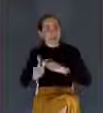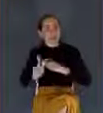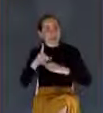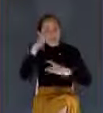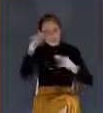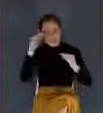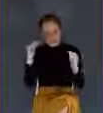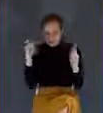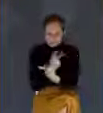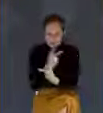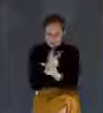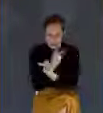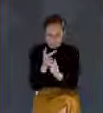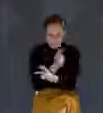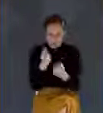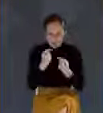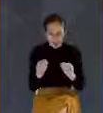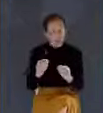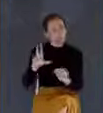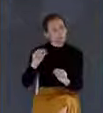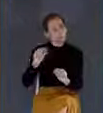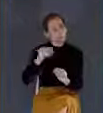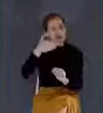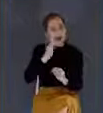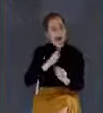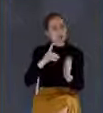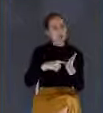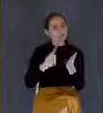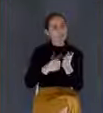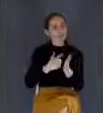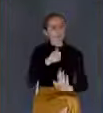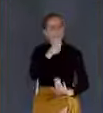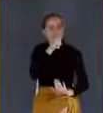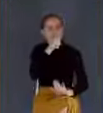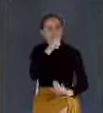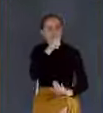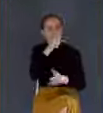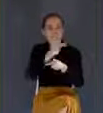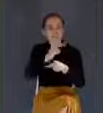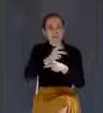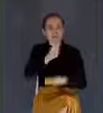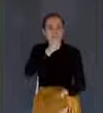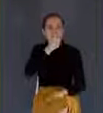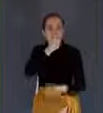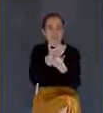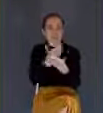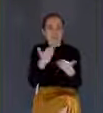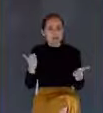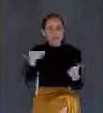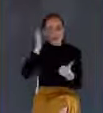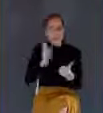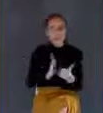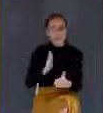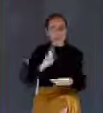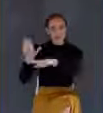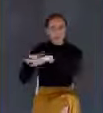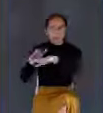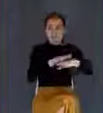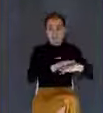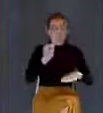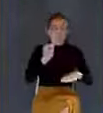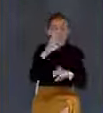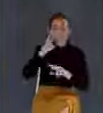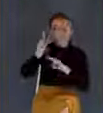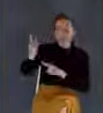God in his sovereign wisdom withheld that. And he simply told us, look, just watch. Just watch. I'll give you the